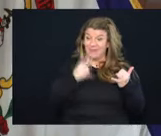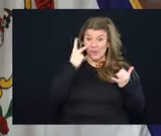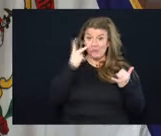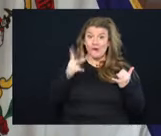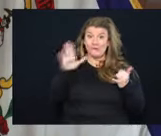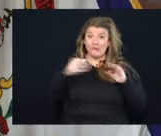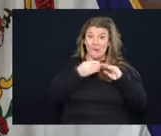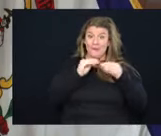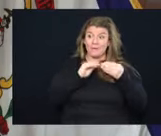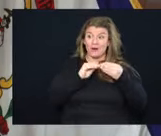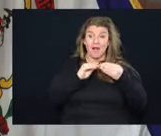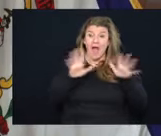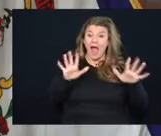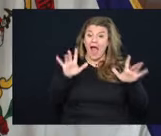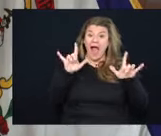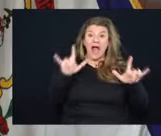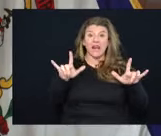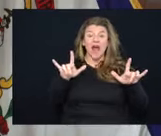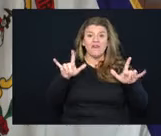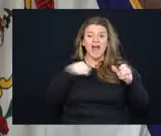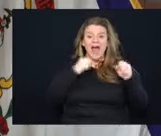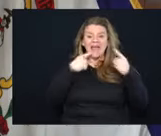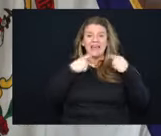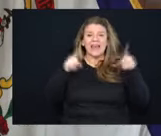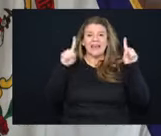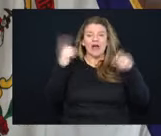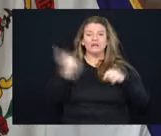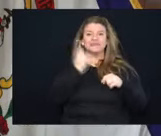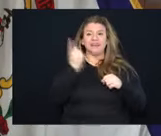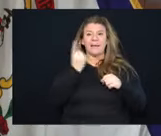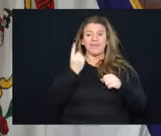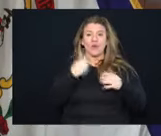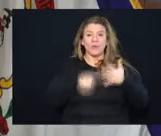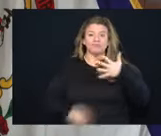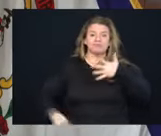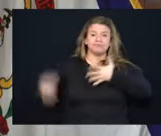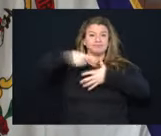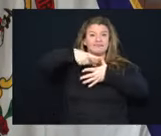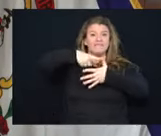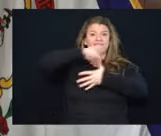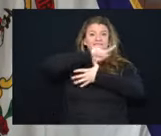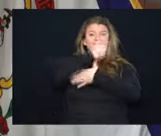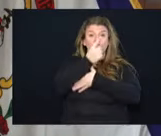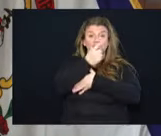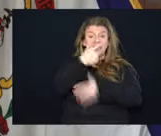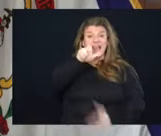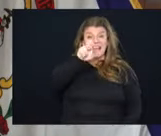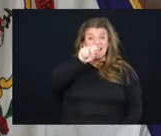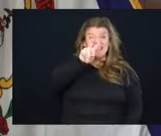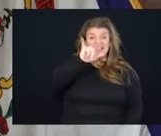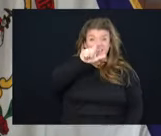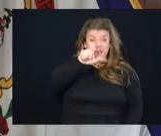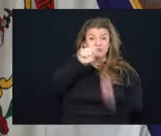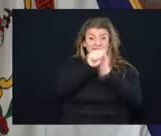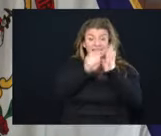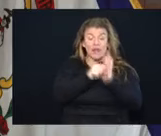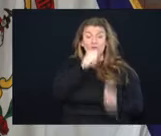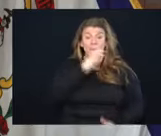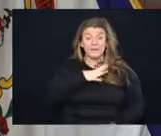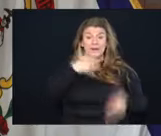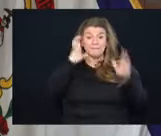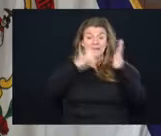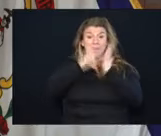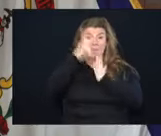it to death when I can announce something from West Virginia that we're ranked first in the nation. Glenville State's women's basketball